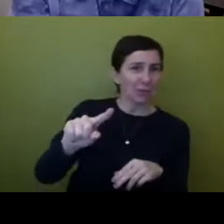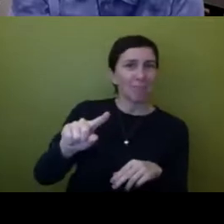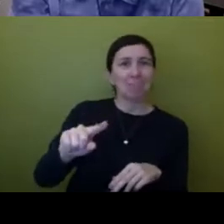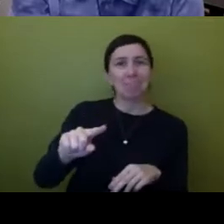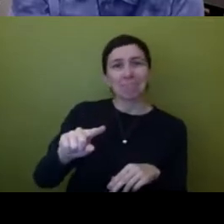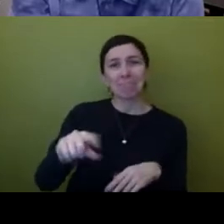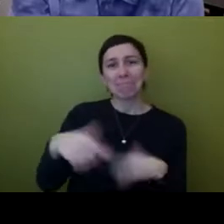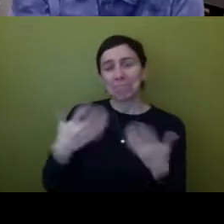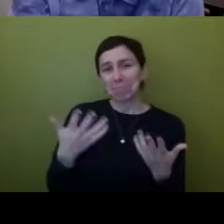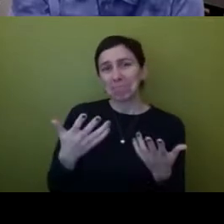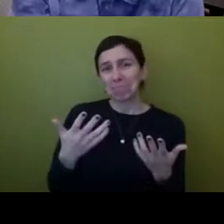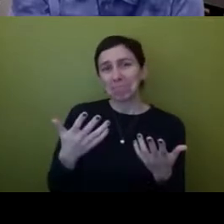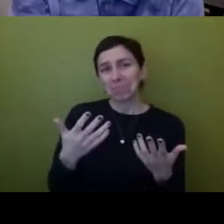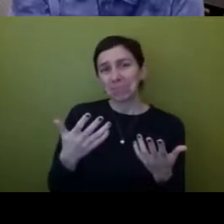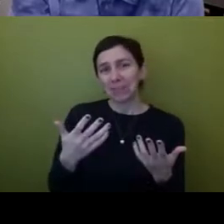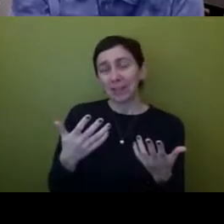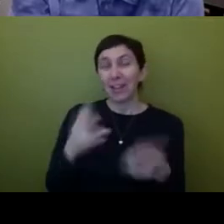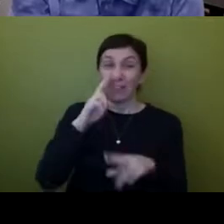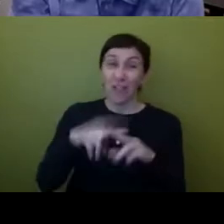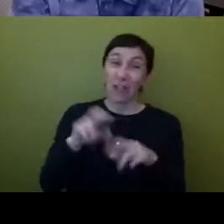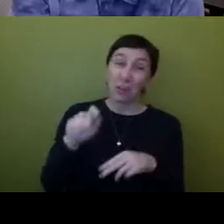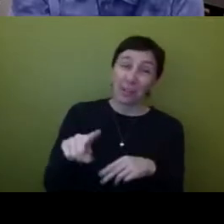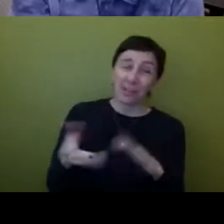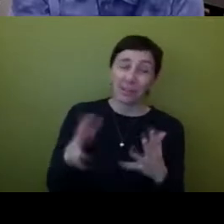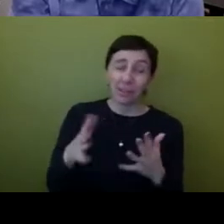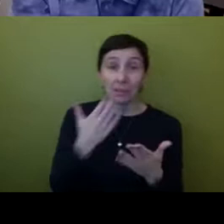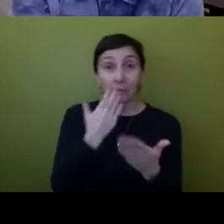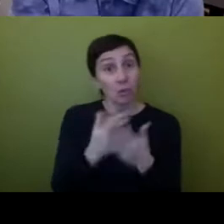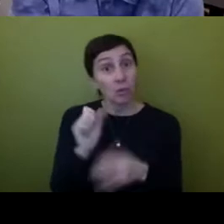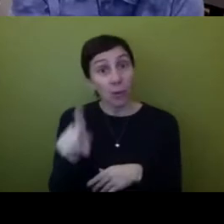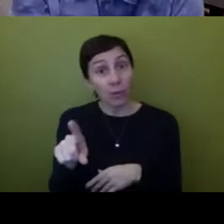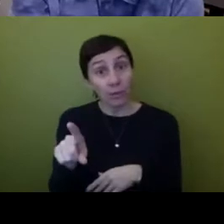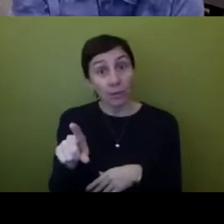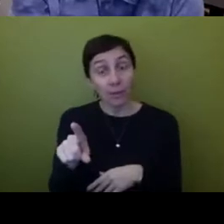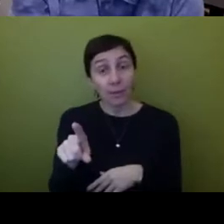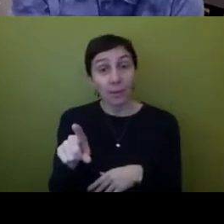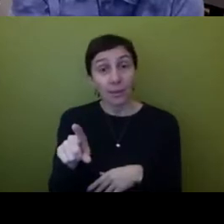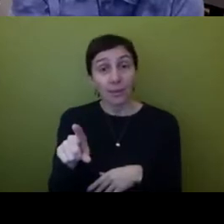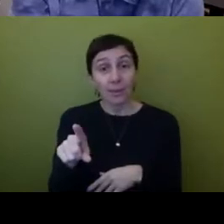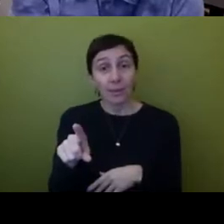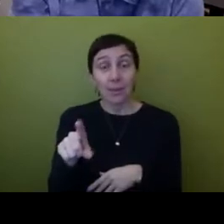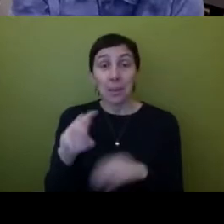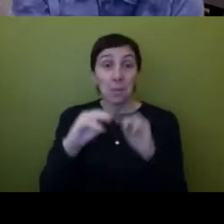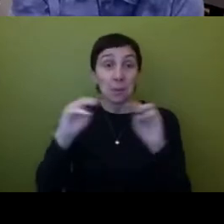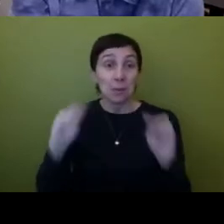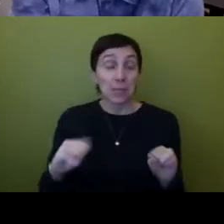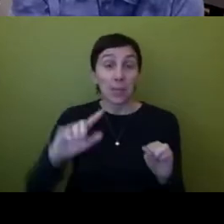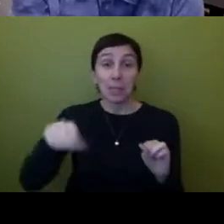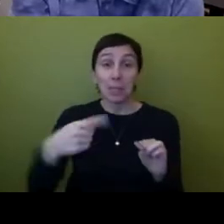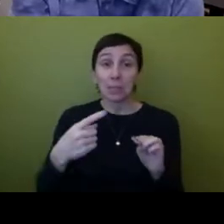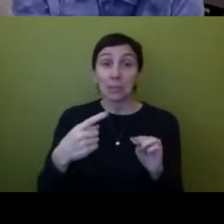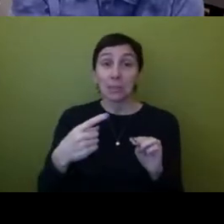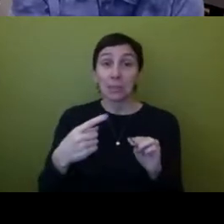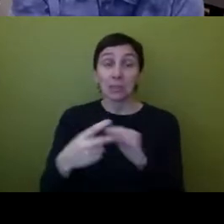um i don't know if it's a fun question but it's definitely a question because this is just a cataloging of of of